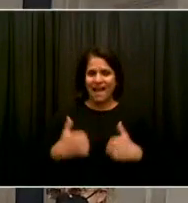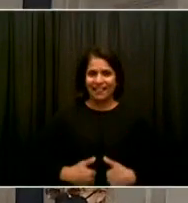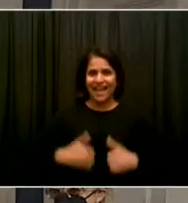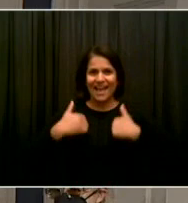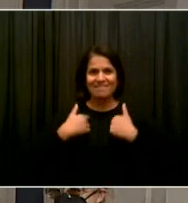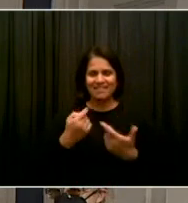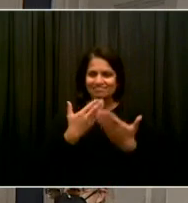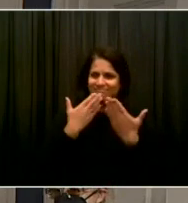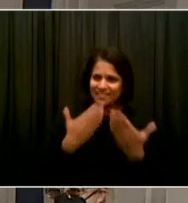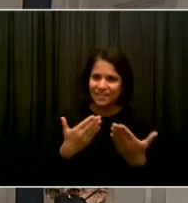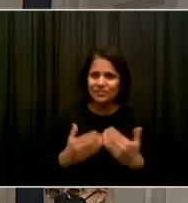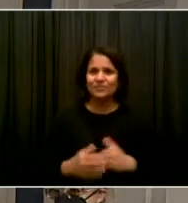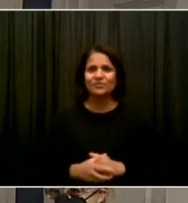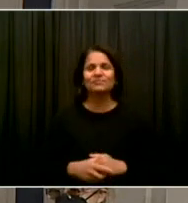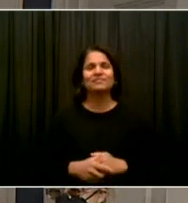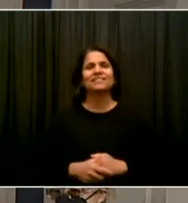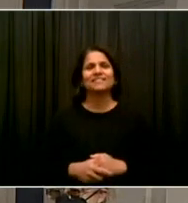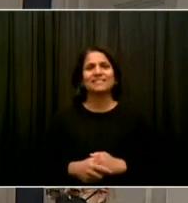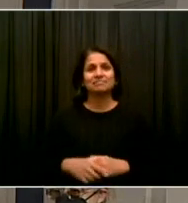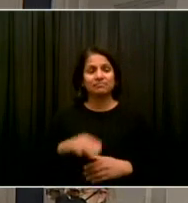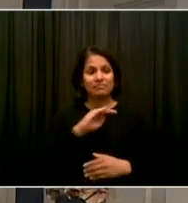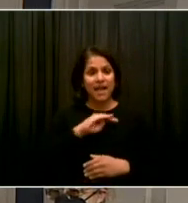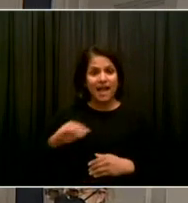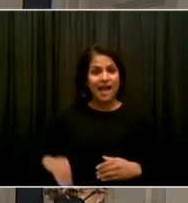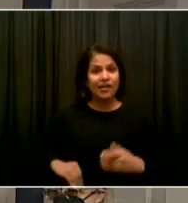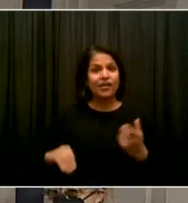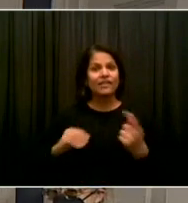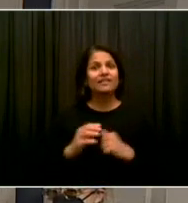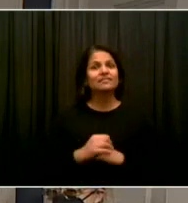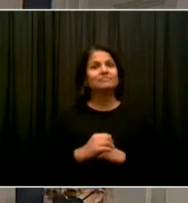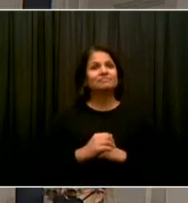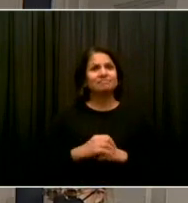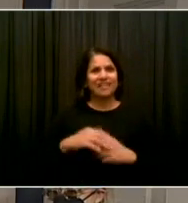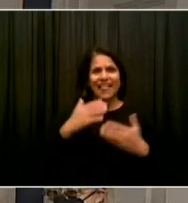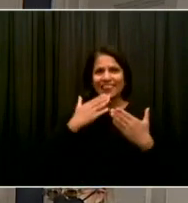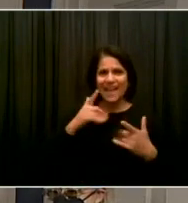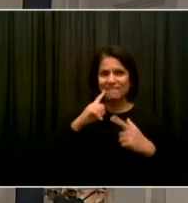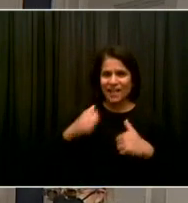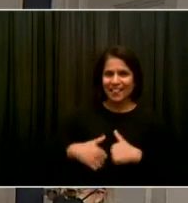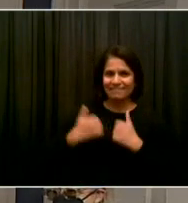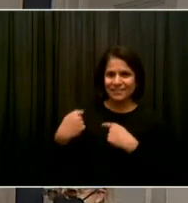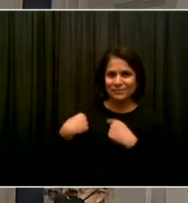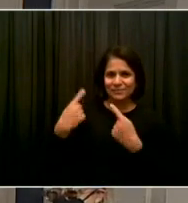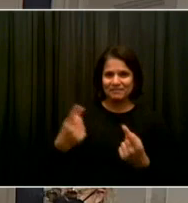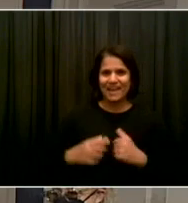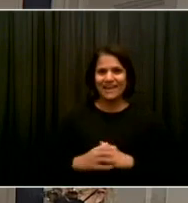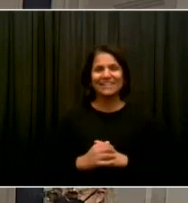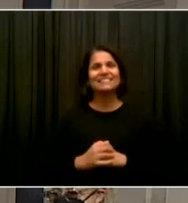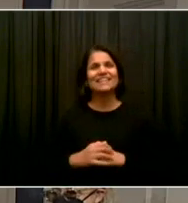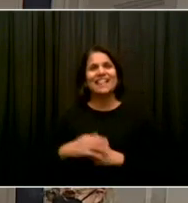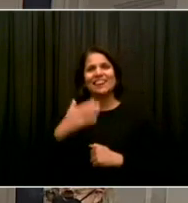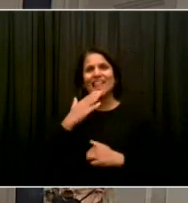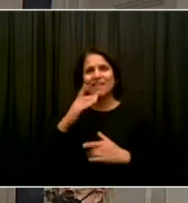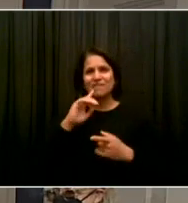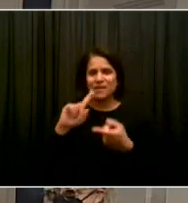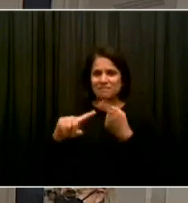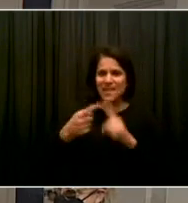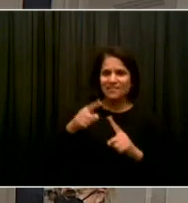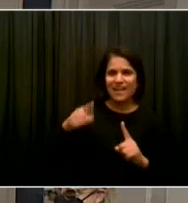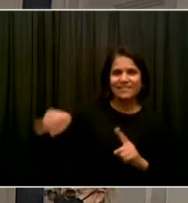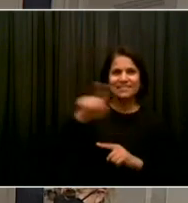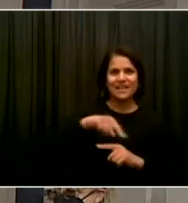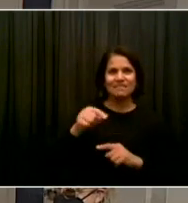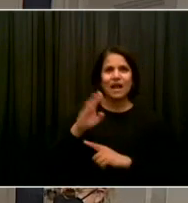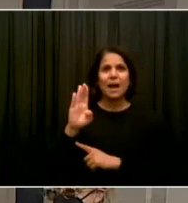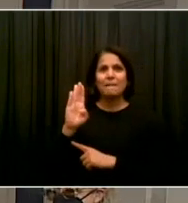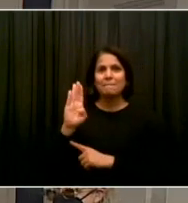You're very good life. And I want to thank our friends from Betty who have joined you, who are fabulous. Thank you. The singing group, Betty, right?